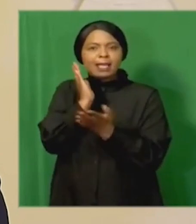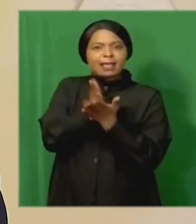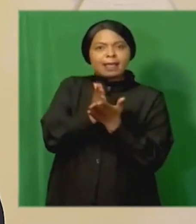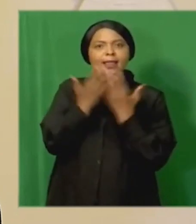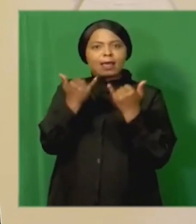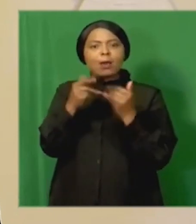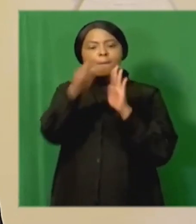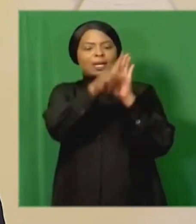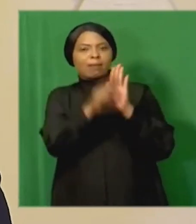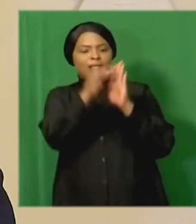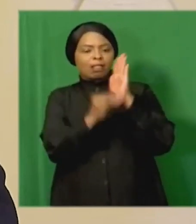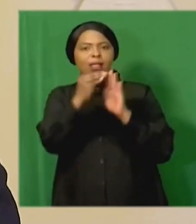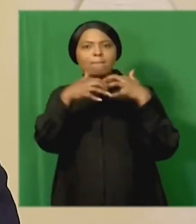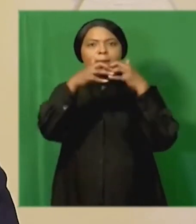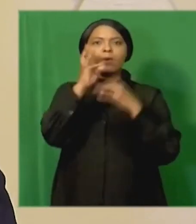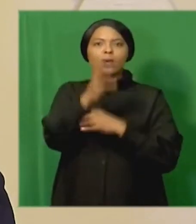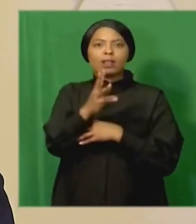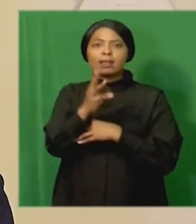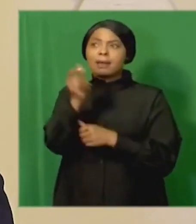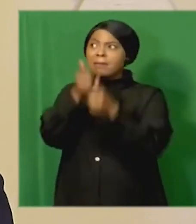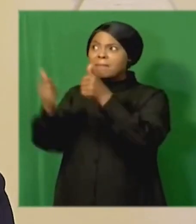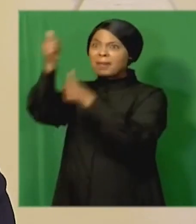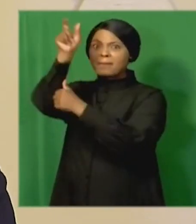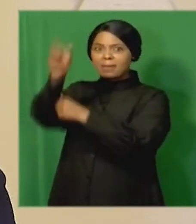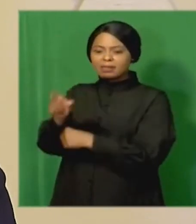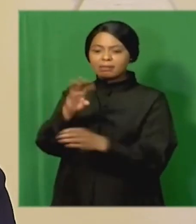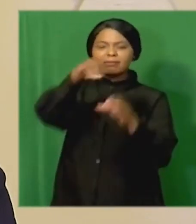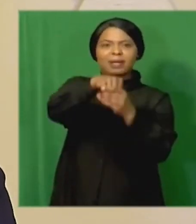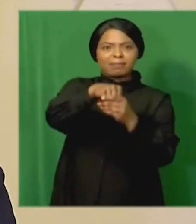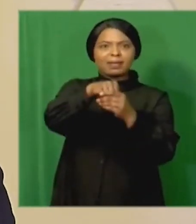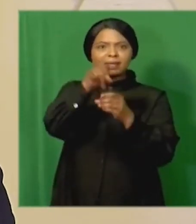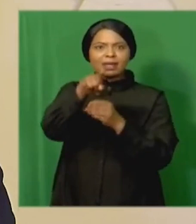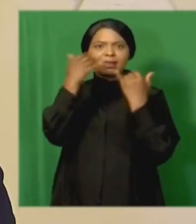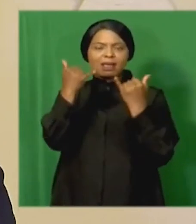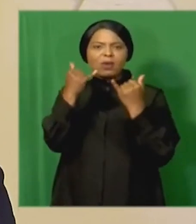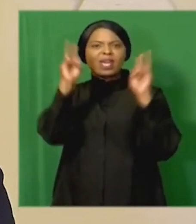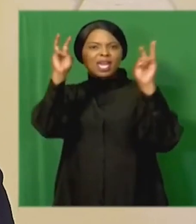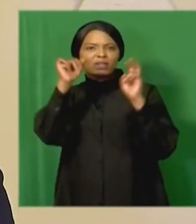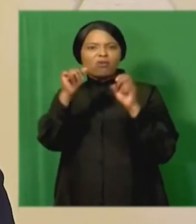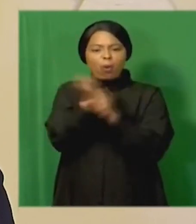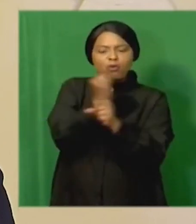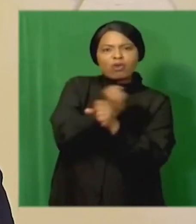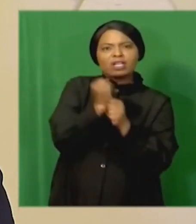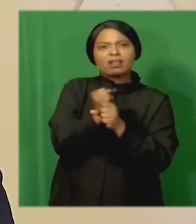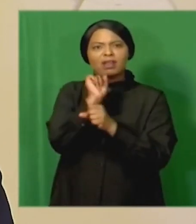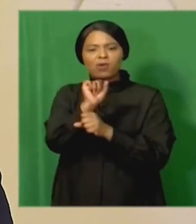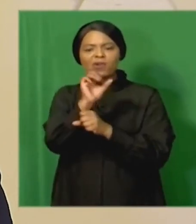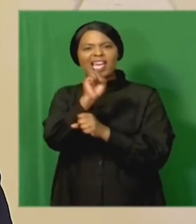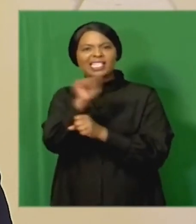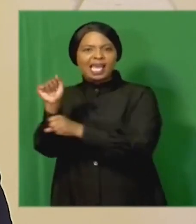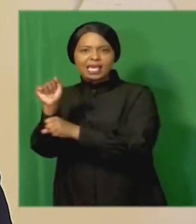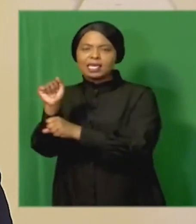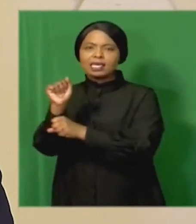no member of the executive responsible for intelligence may be involved in the operational matters of the SSA